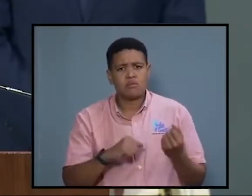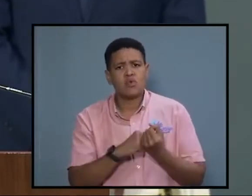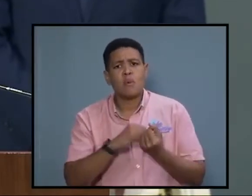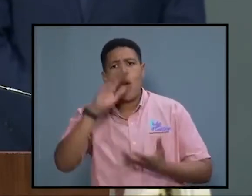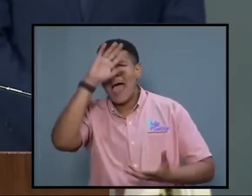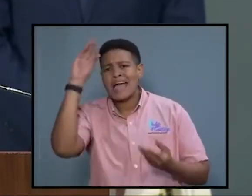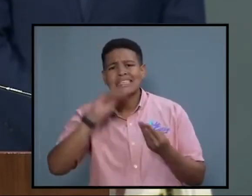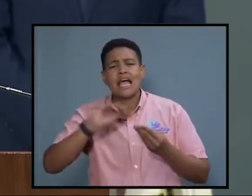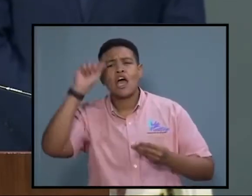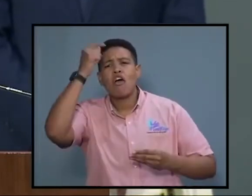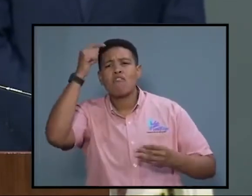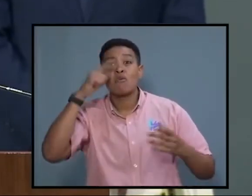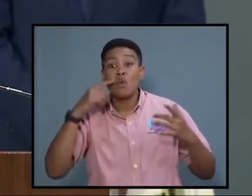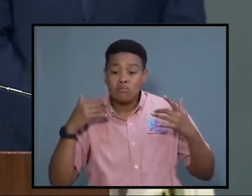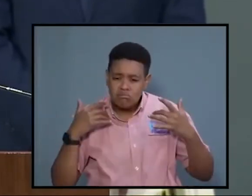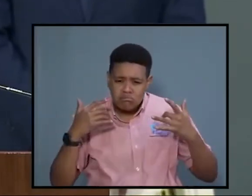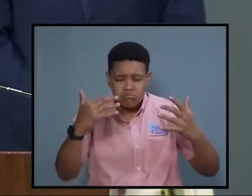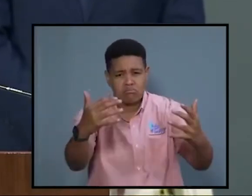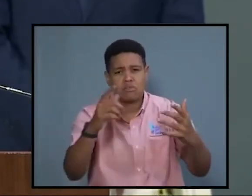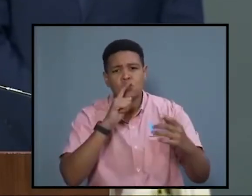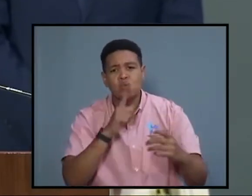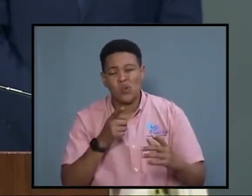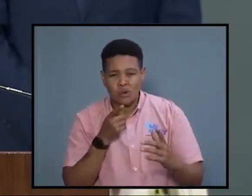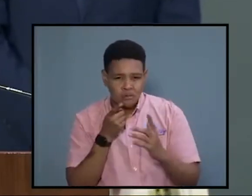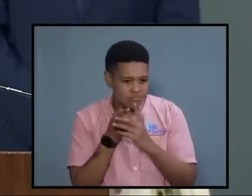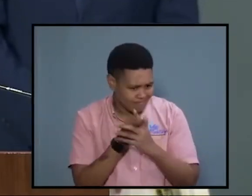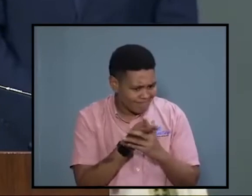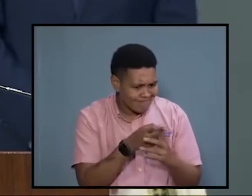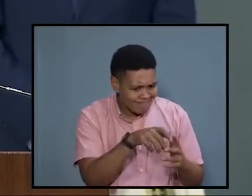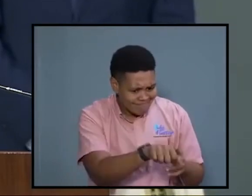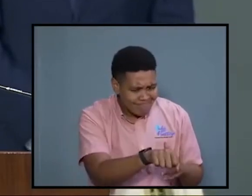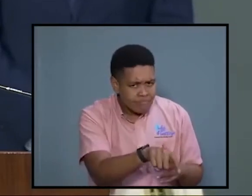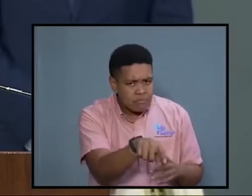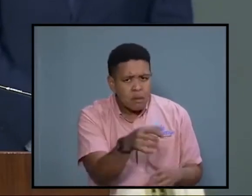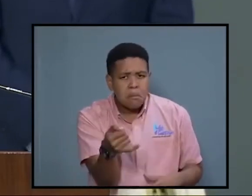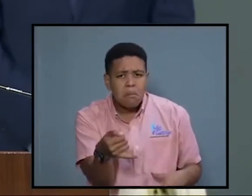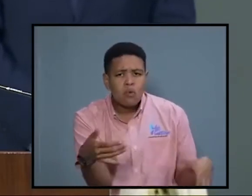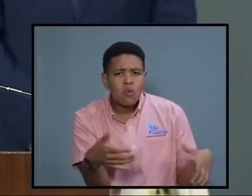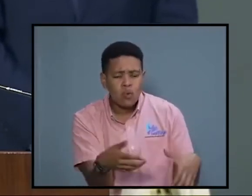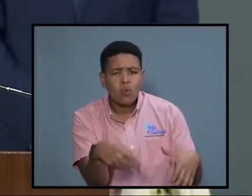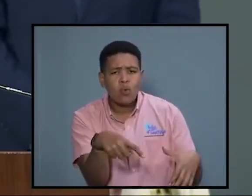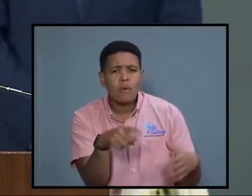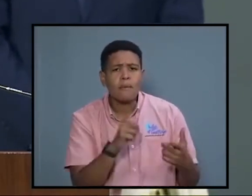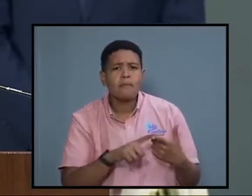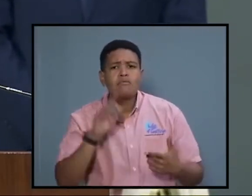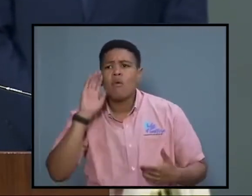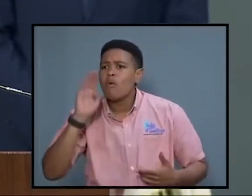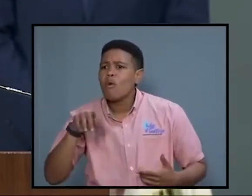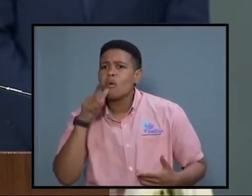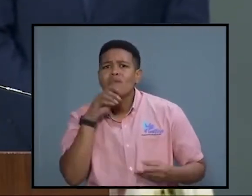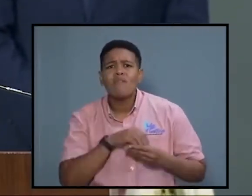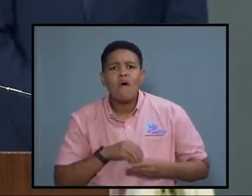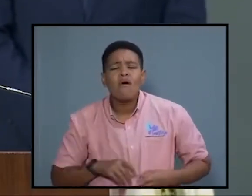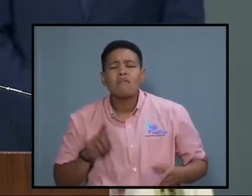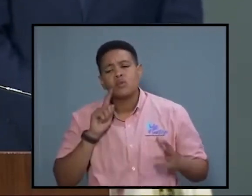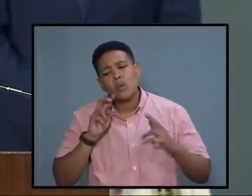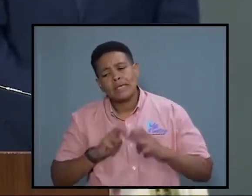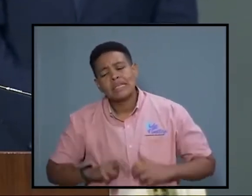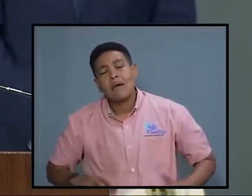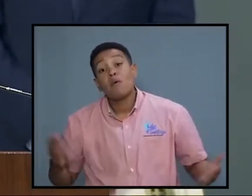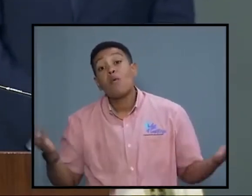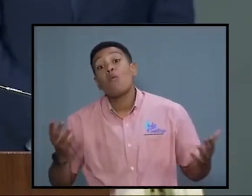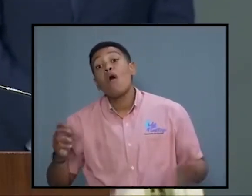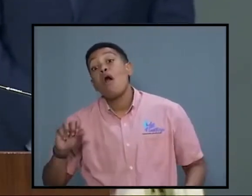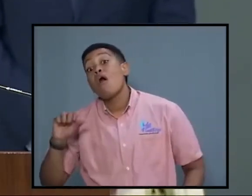government, is moving aggressively to attack the criminal elements at all fronts. We will examine what